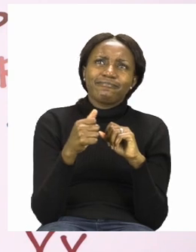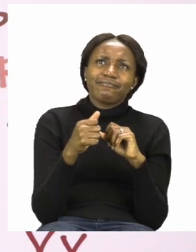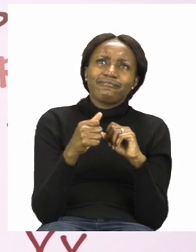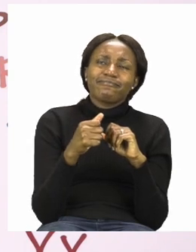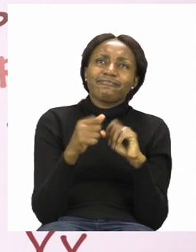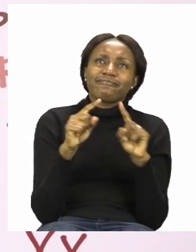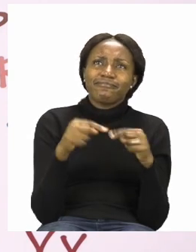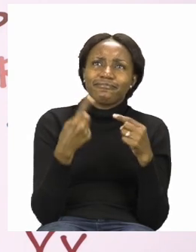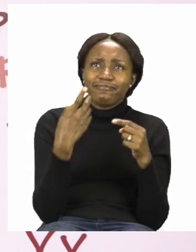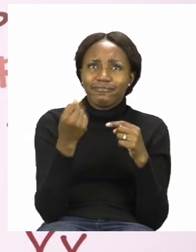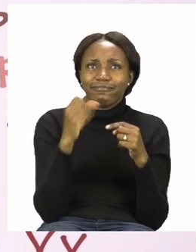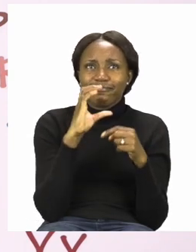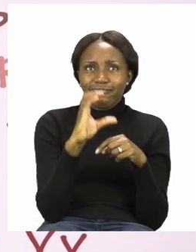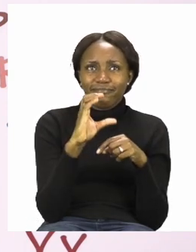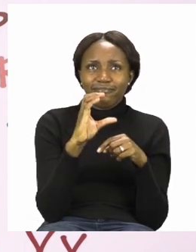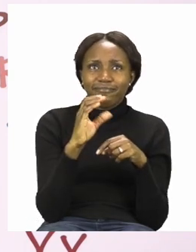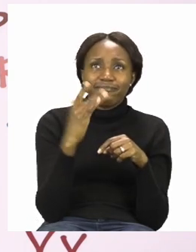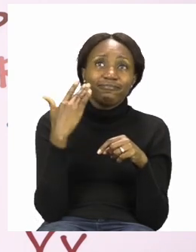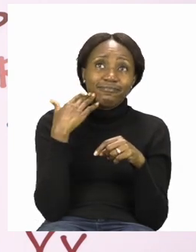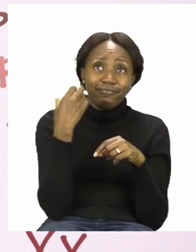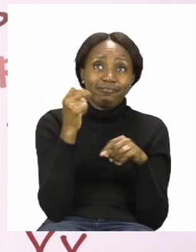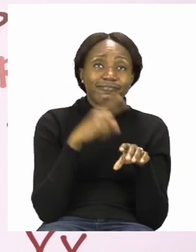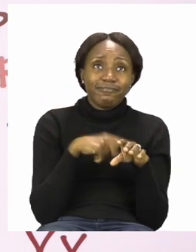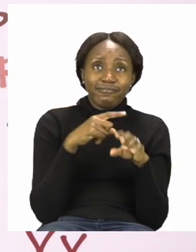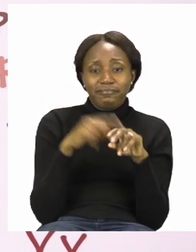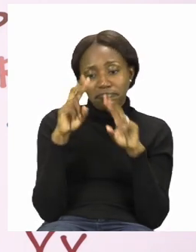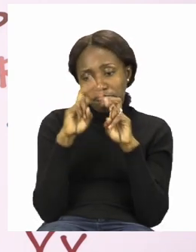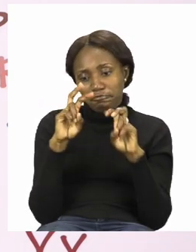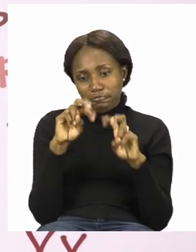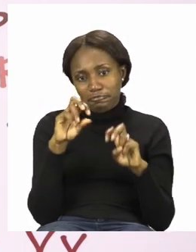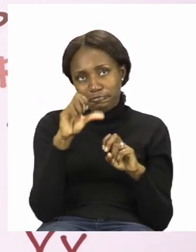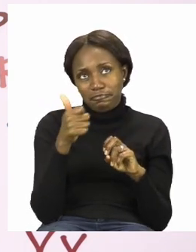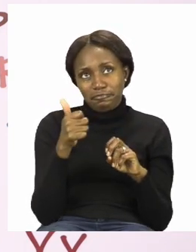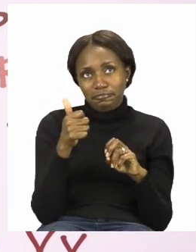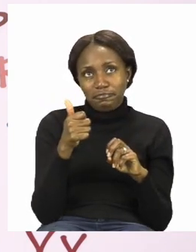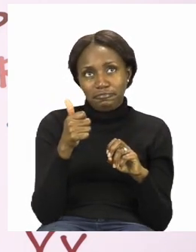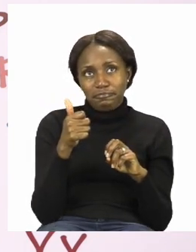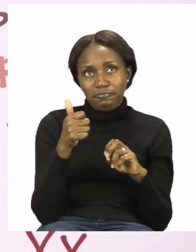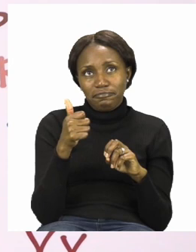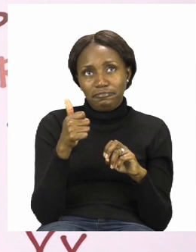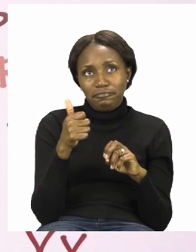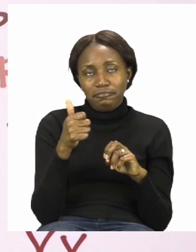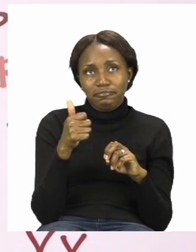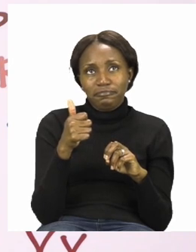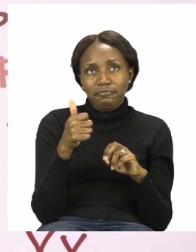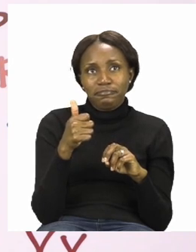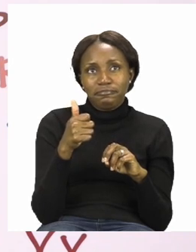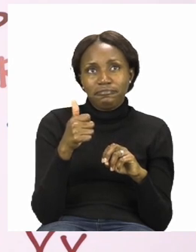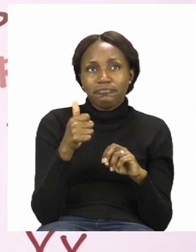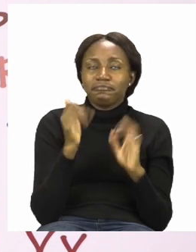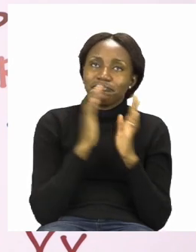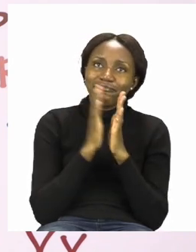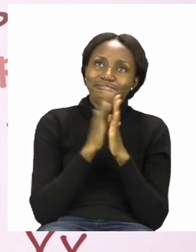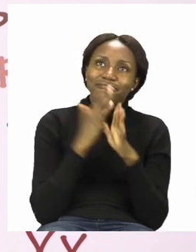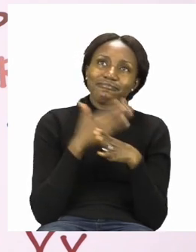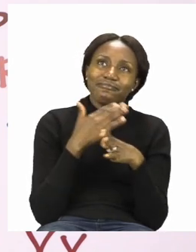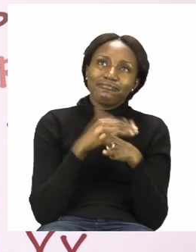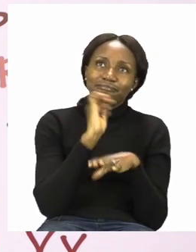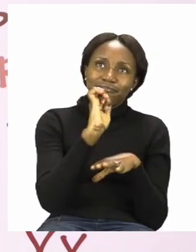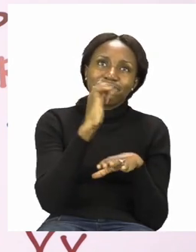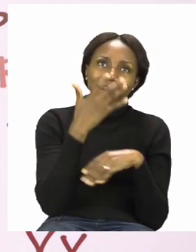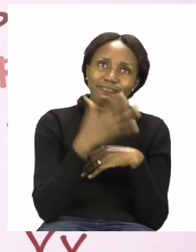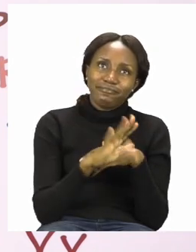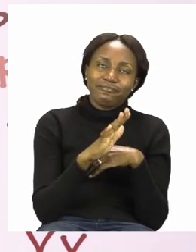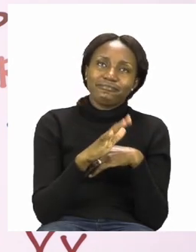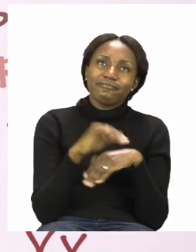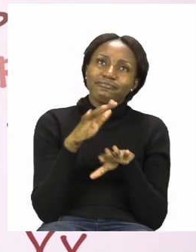and girls and when you have the time you should look for them for now i would like you to please finish your exercise take